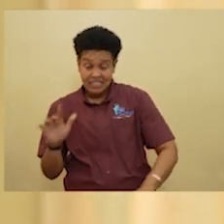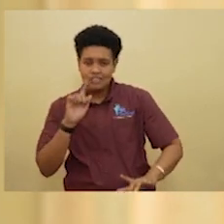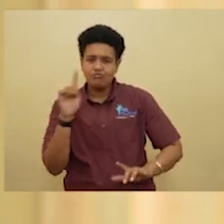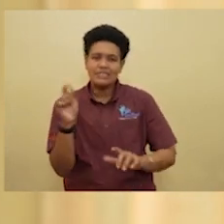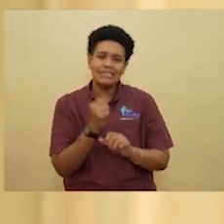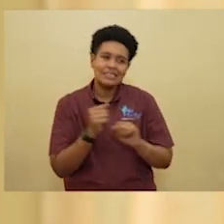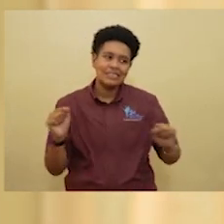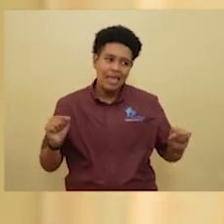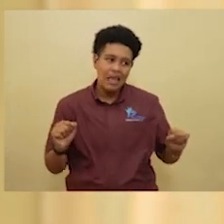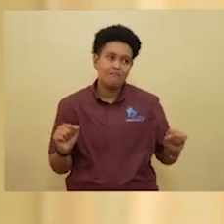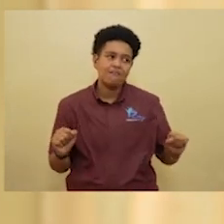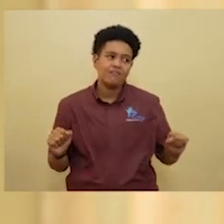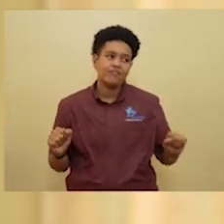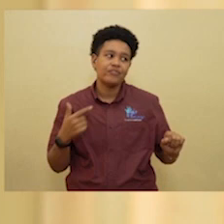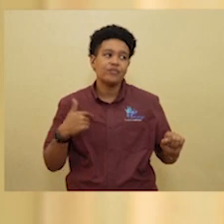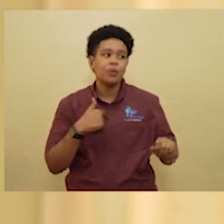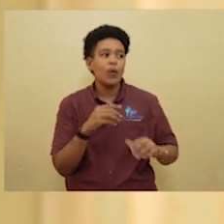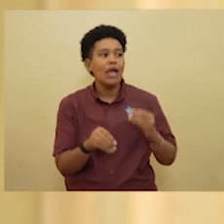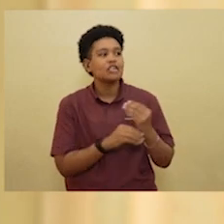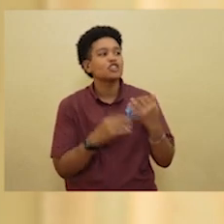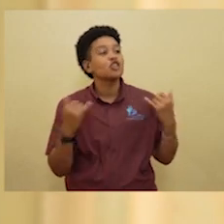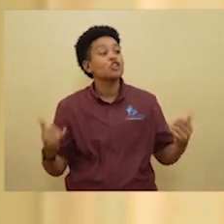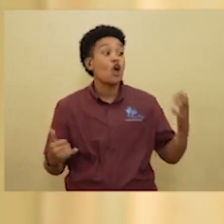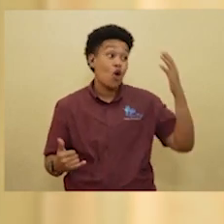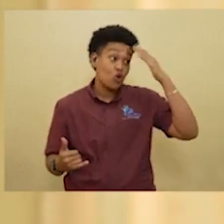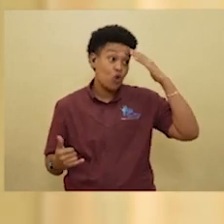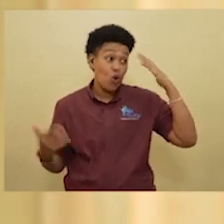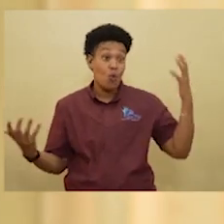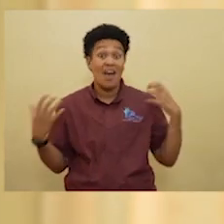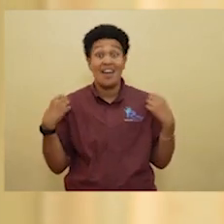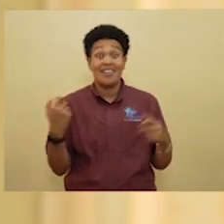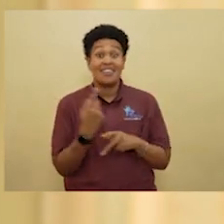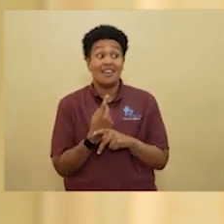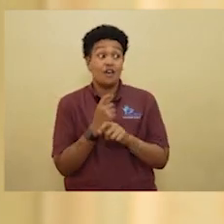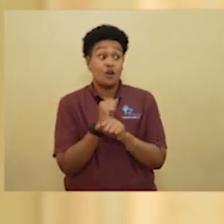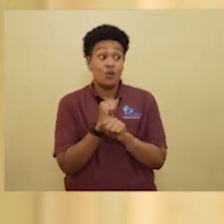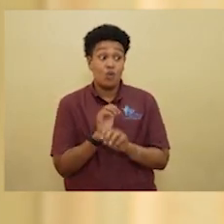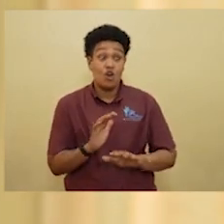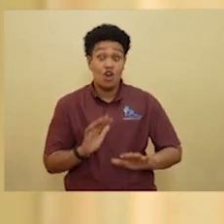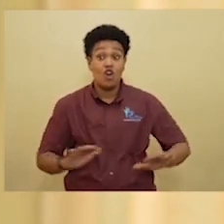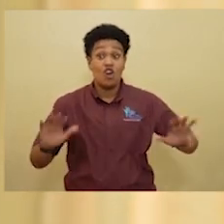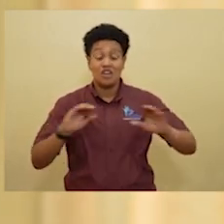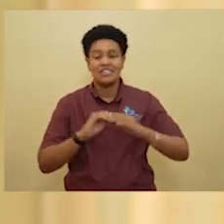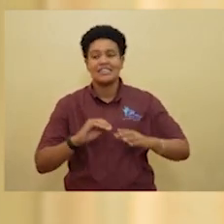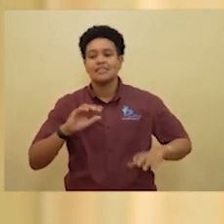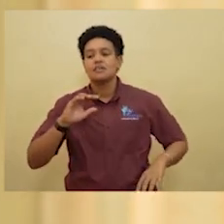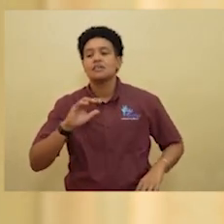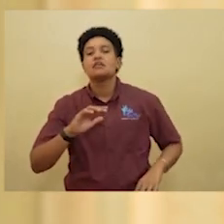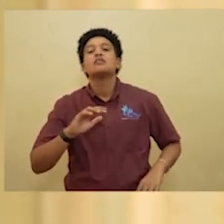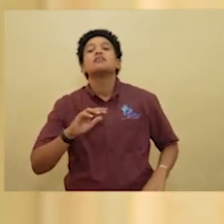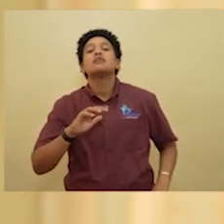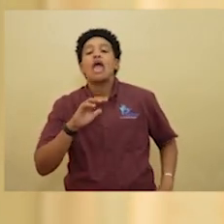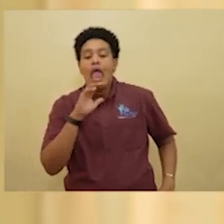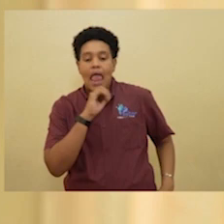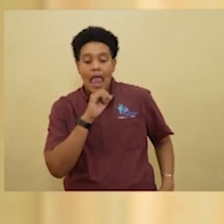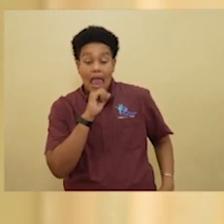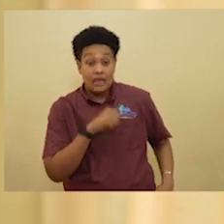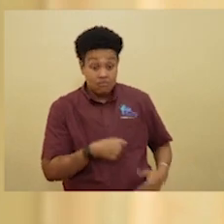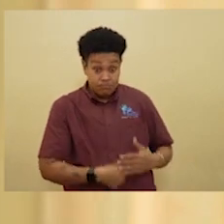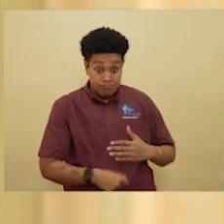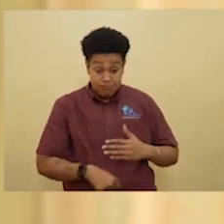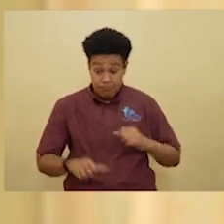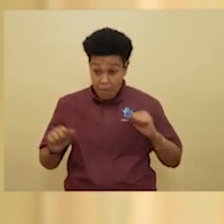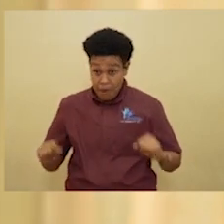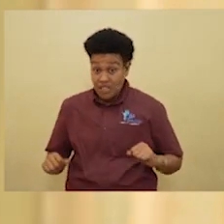safe. And we also now know that health care workers in the age reproductive age range, if